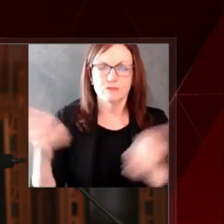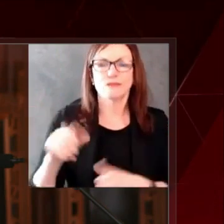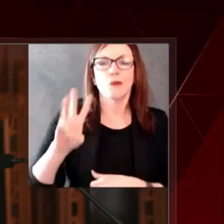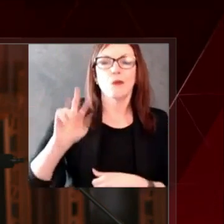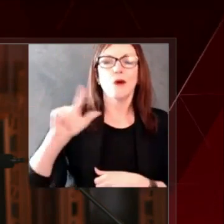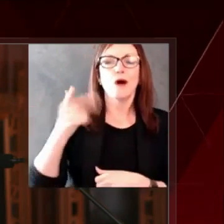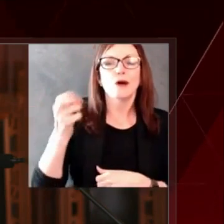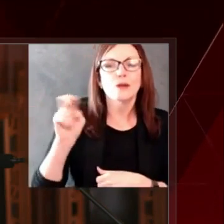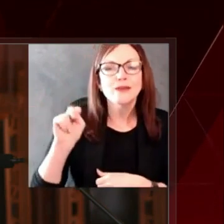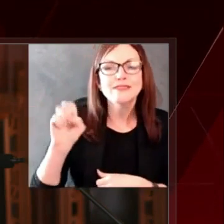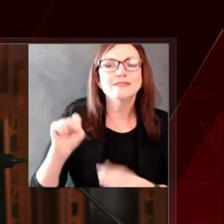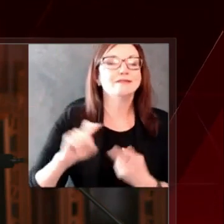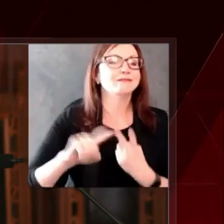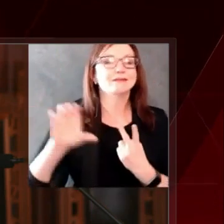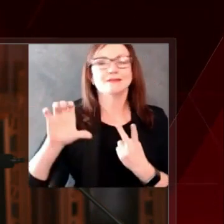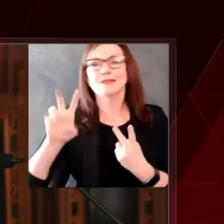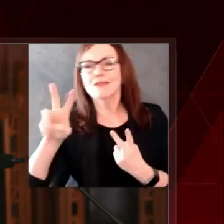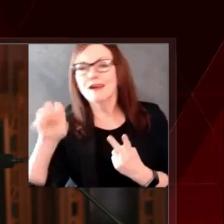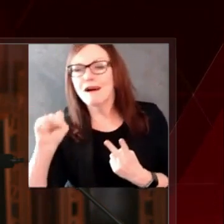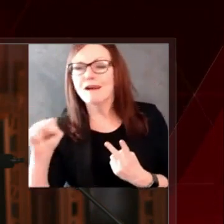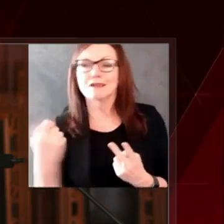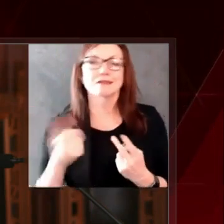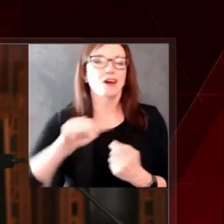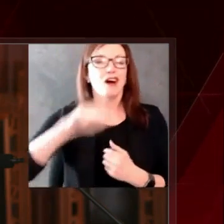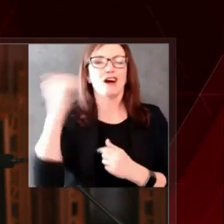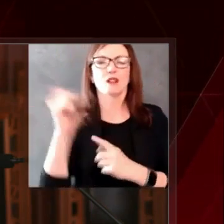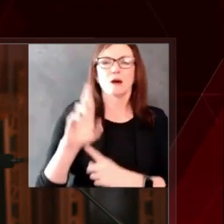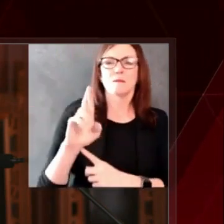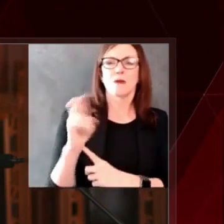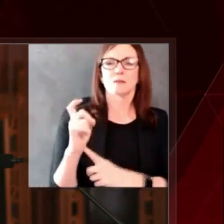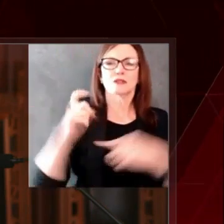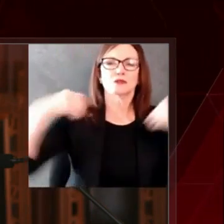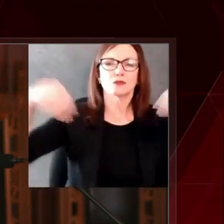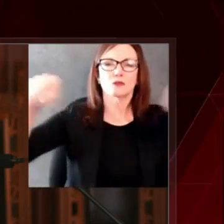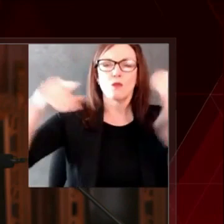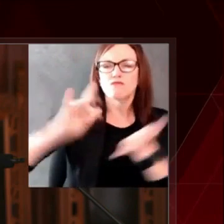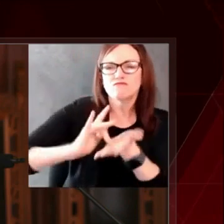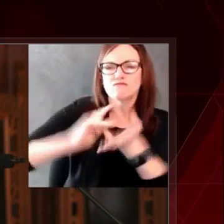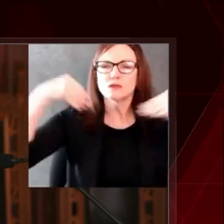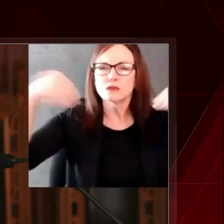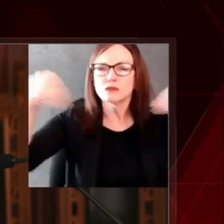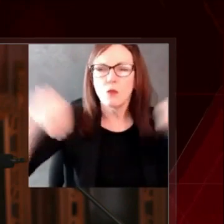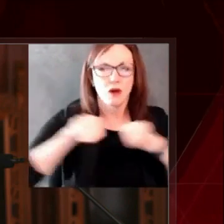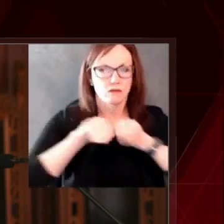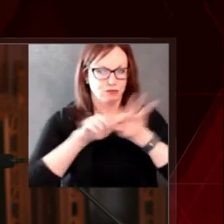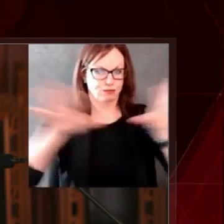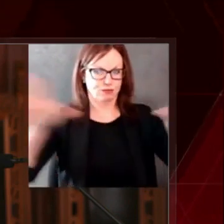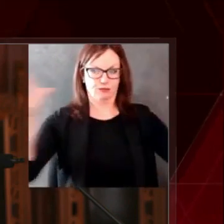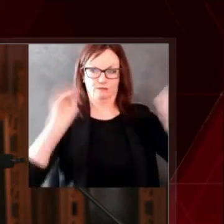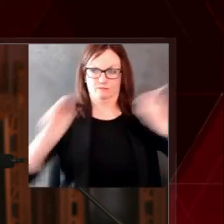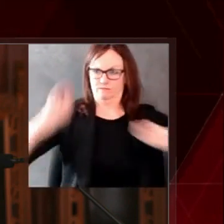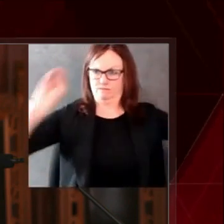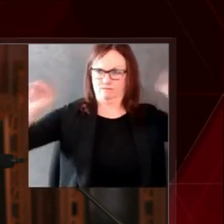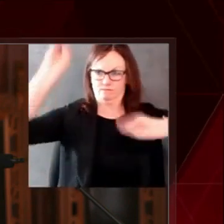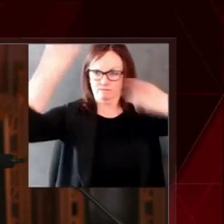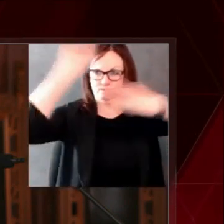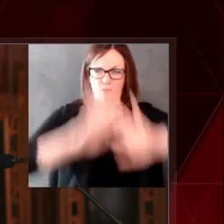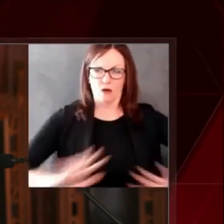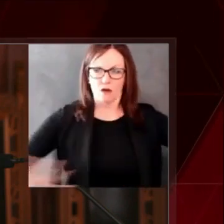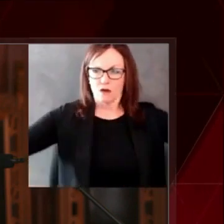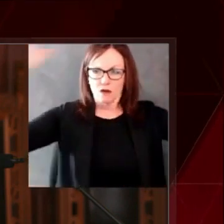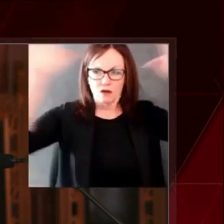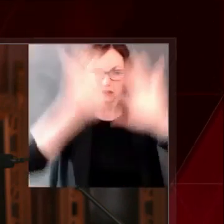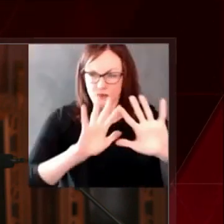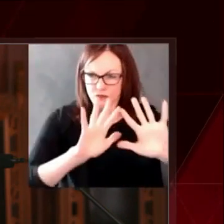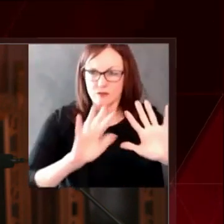which you can find by visiting dhs.wisconsin.gov slash COVID-19 and click on the vaccine tab.